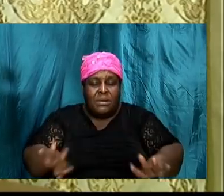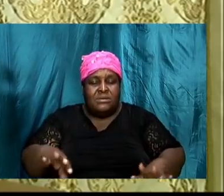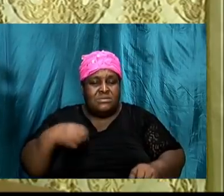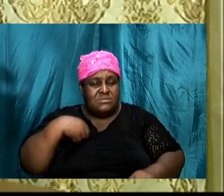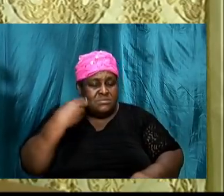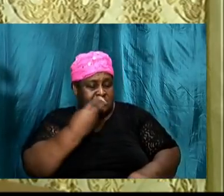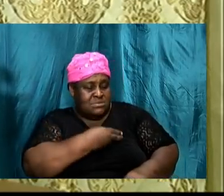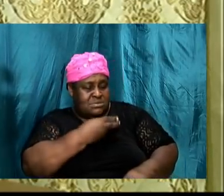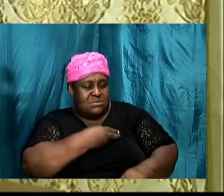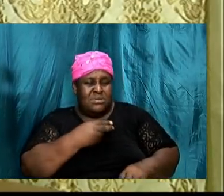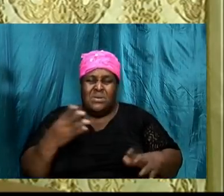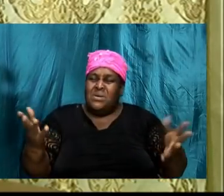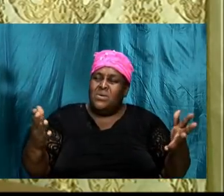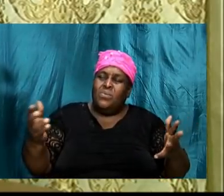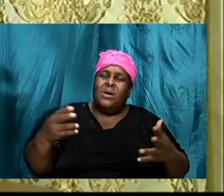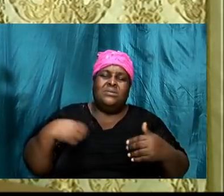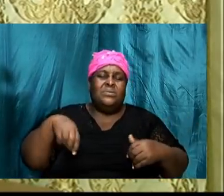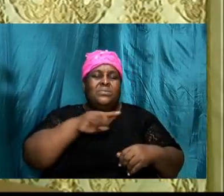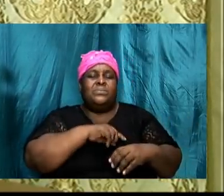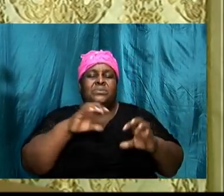What is it that we can learn?